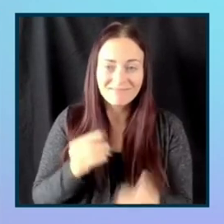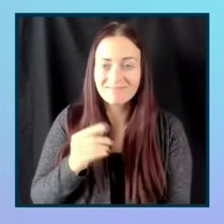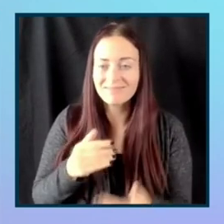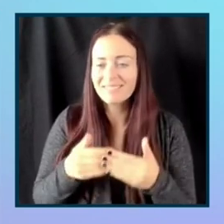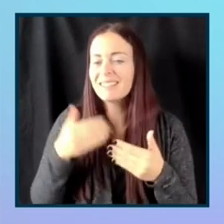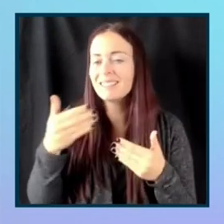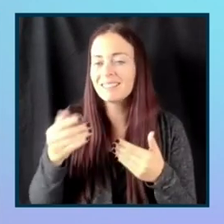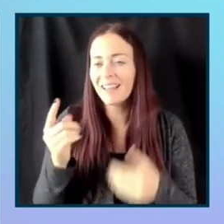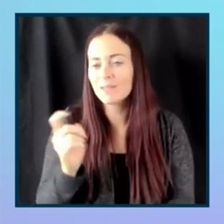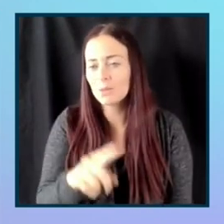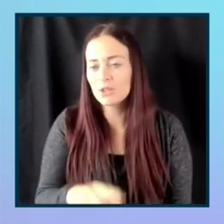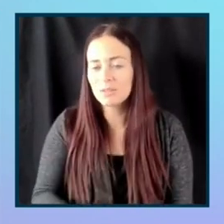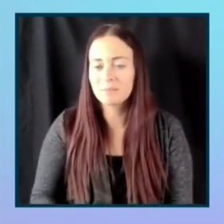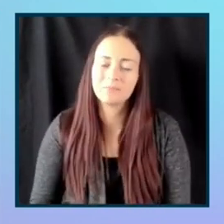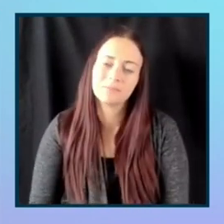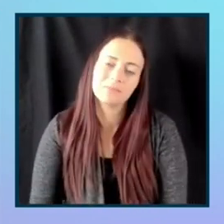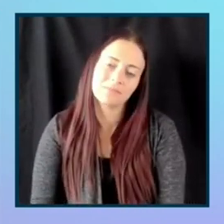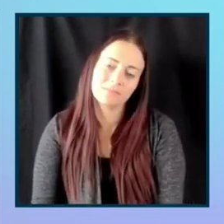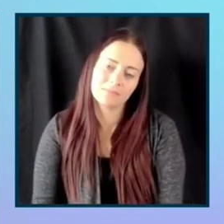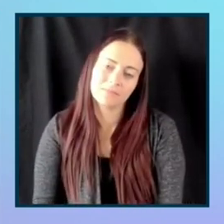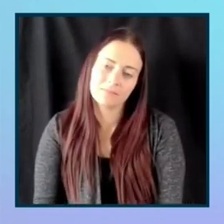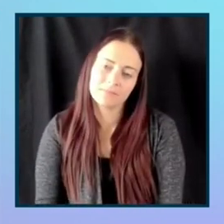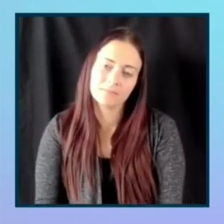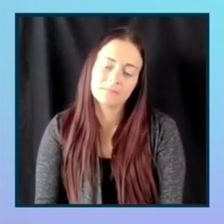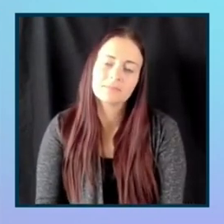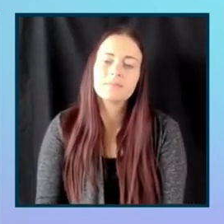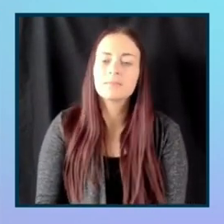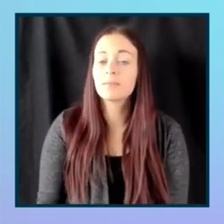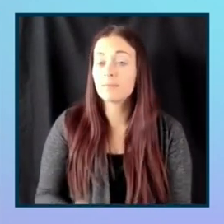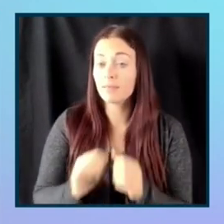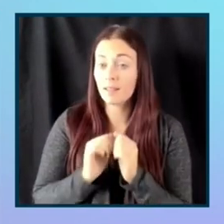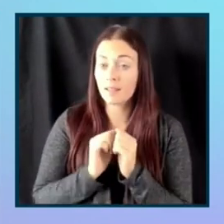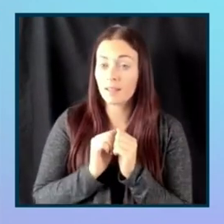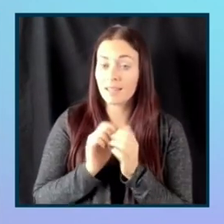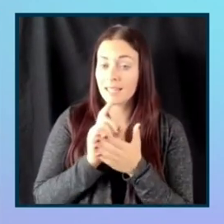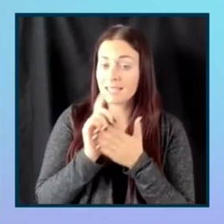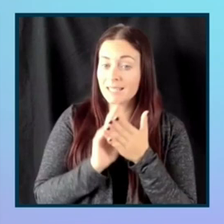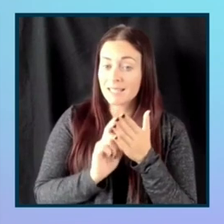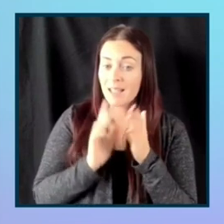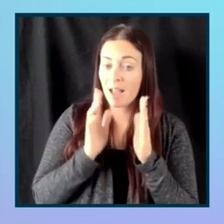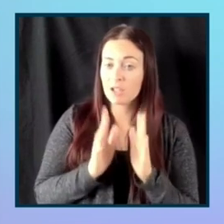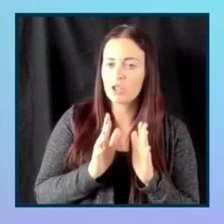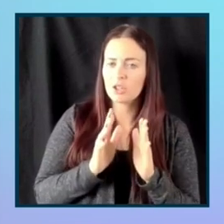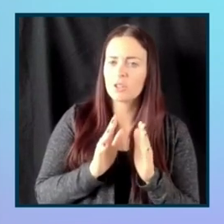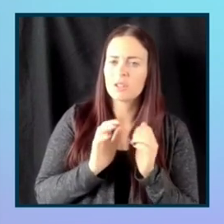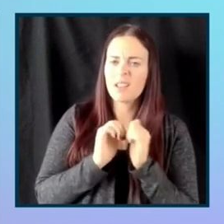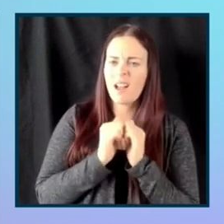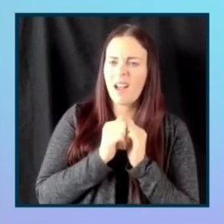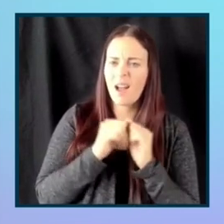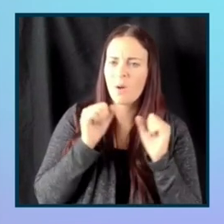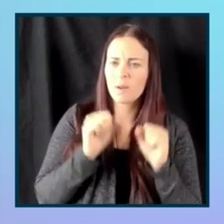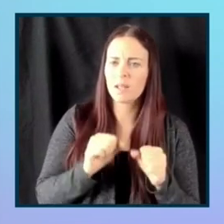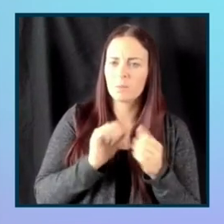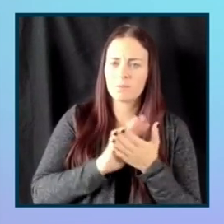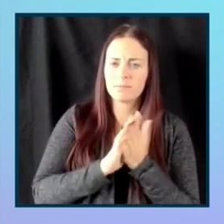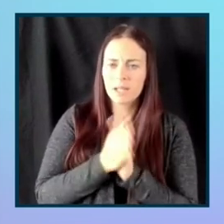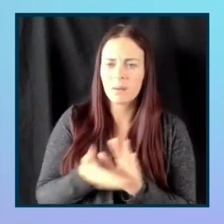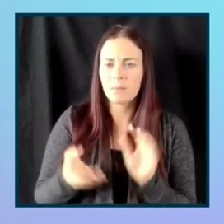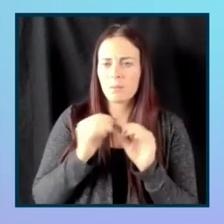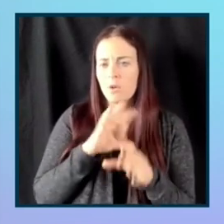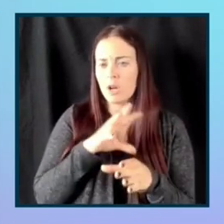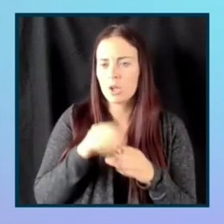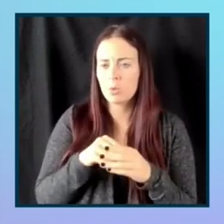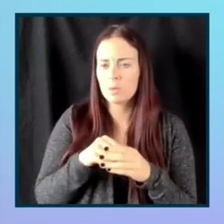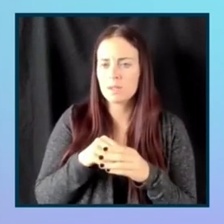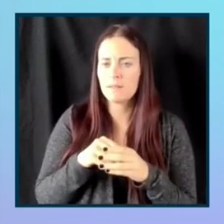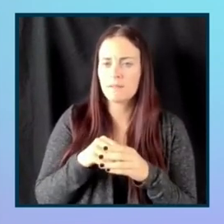person asks, how can designers make inclusive products in a grassroots approach, i.e. the rest of the organization